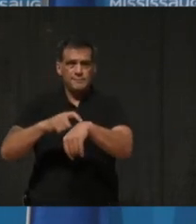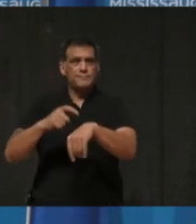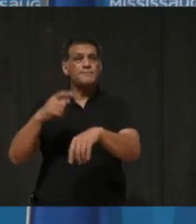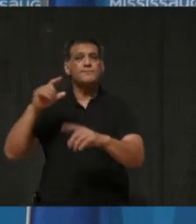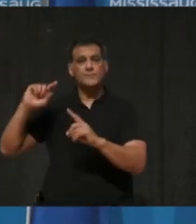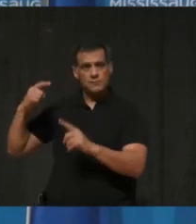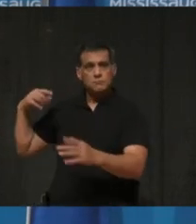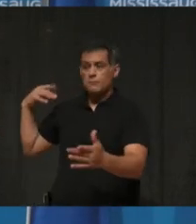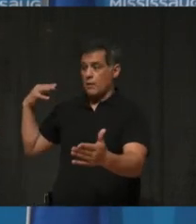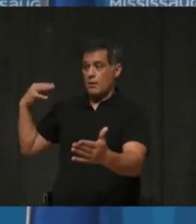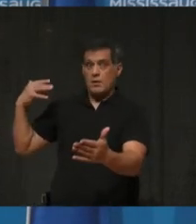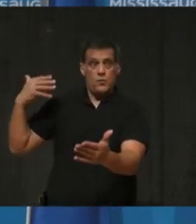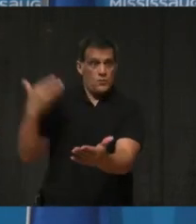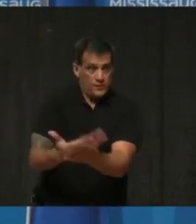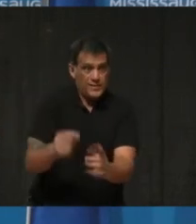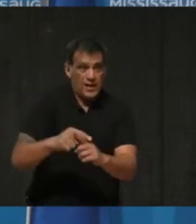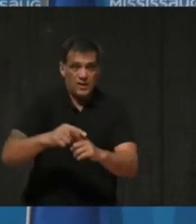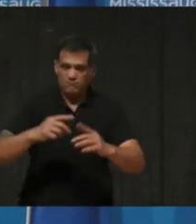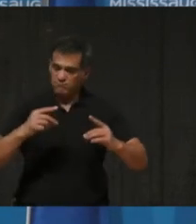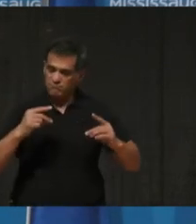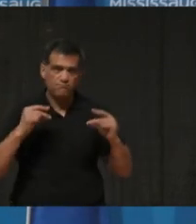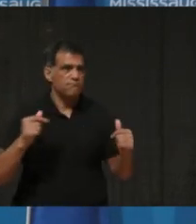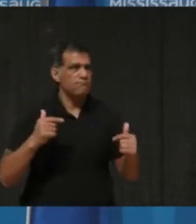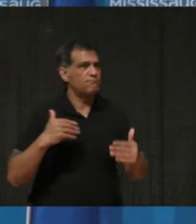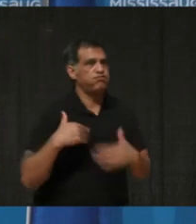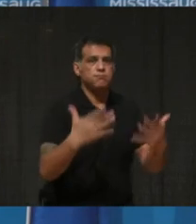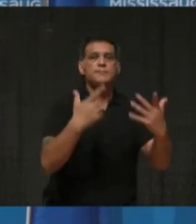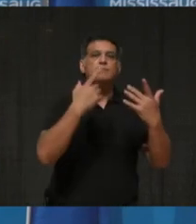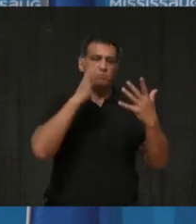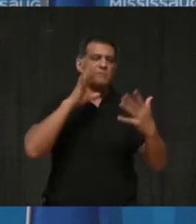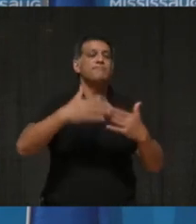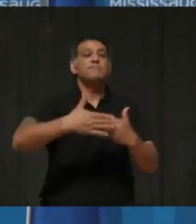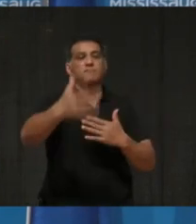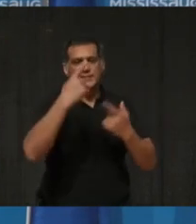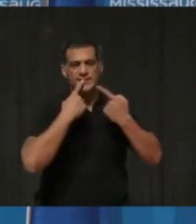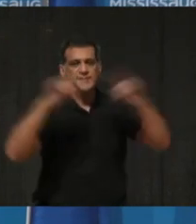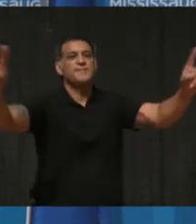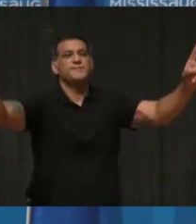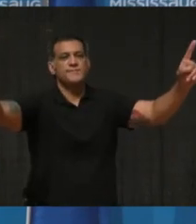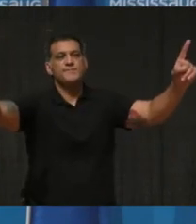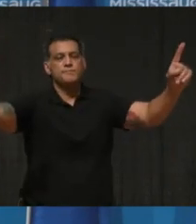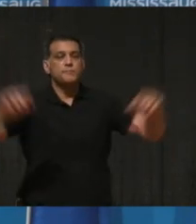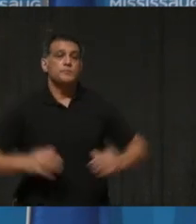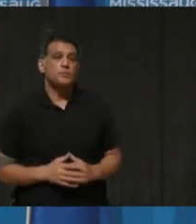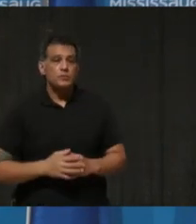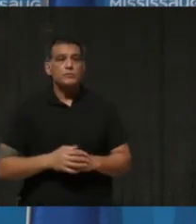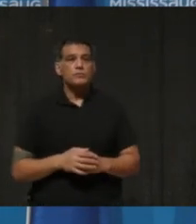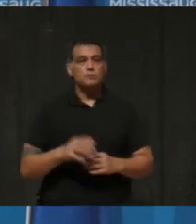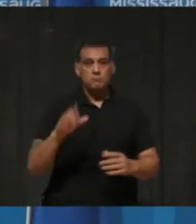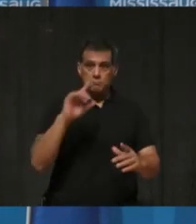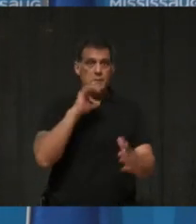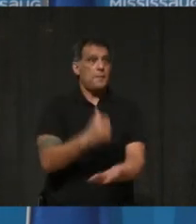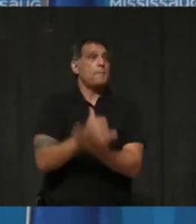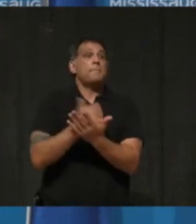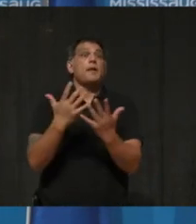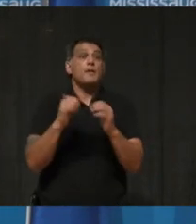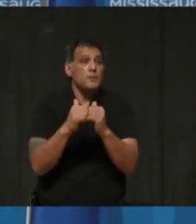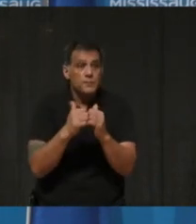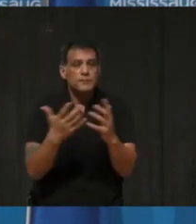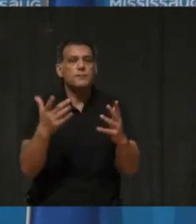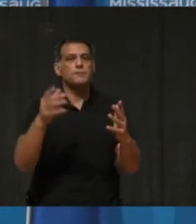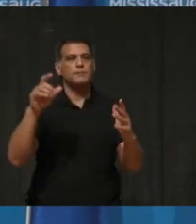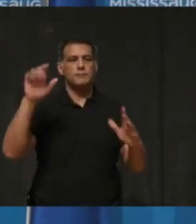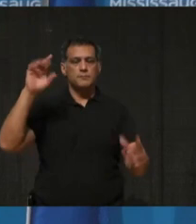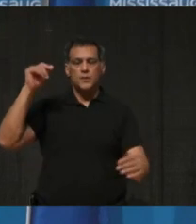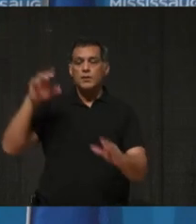the likelihood that our vaccine rollout in Peel will be a success. It will do this by helping to keep case numbers down and protecting